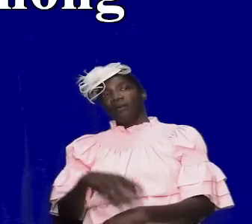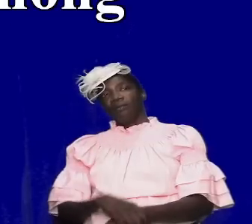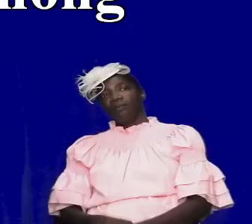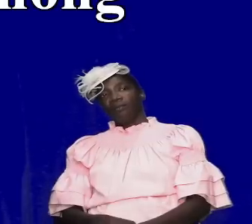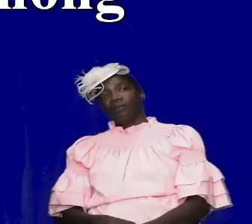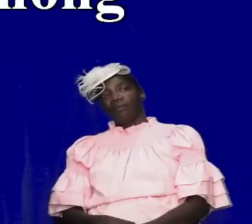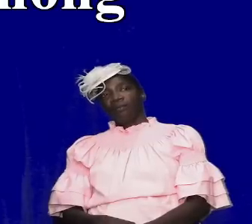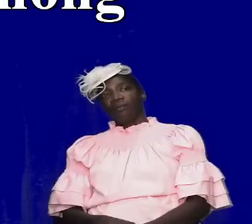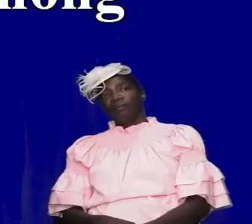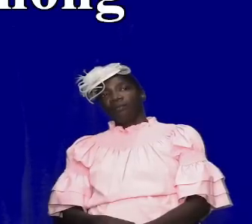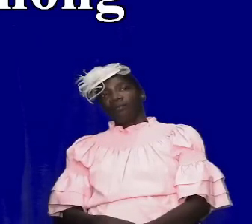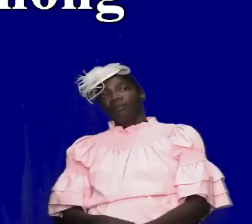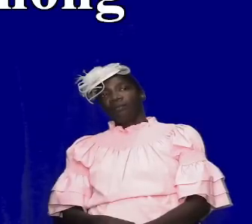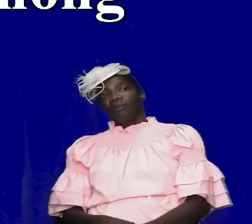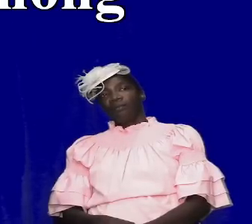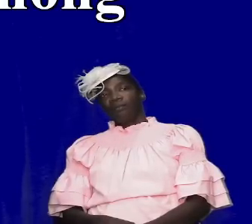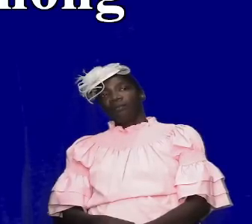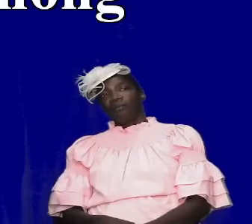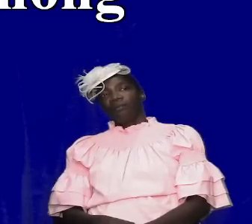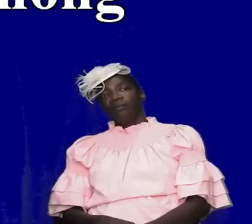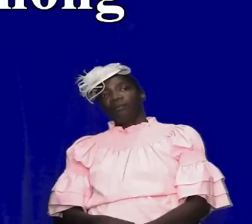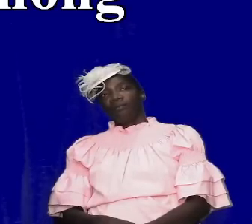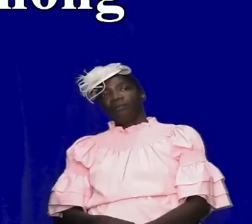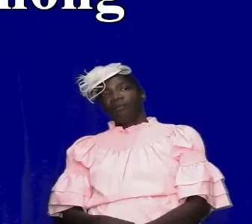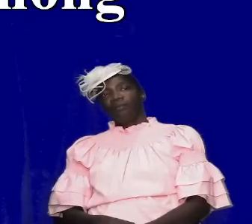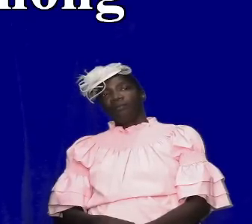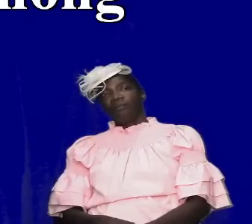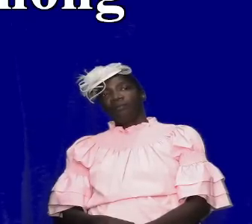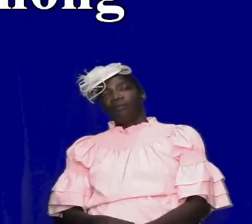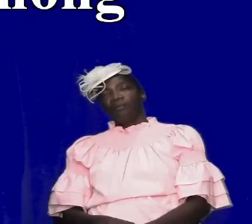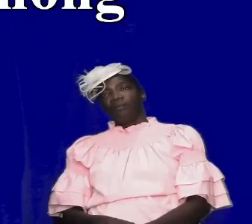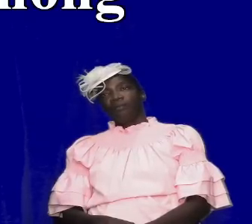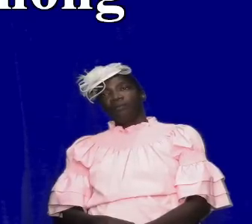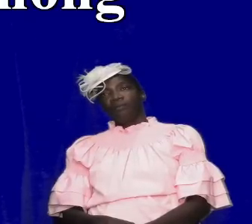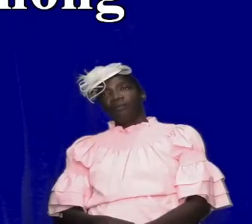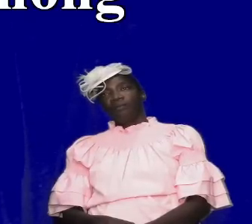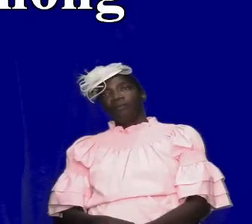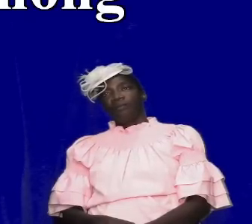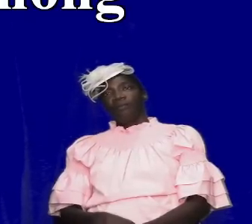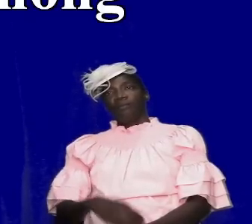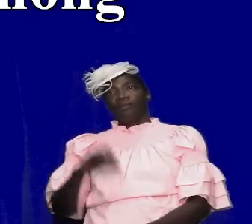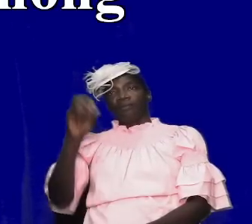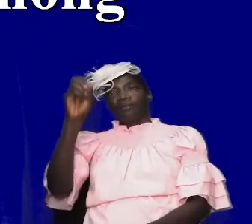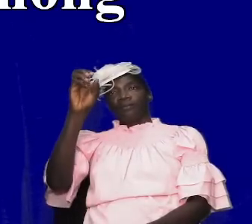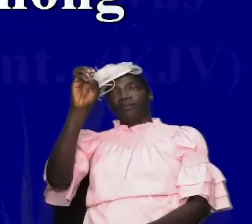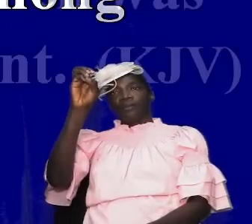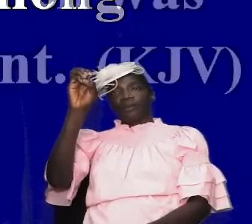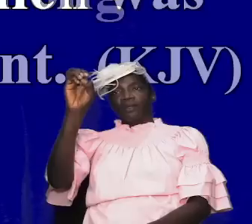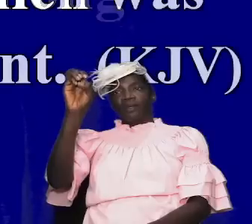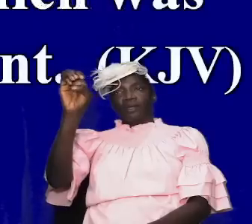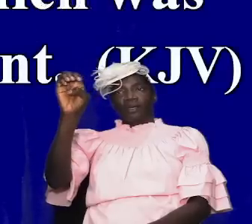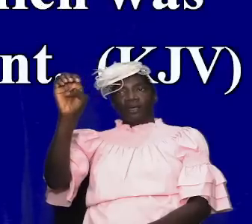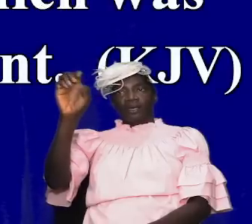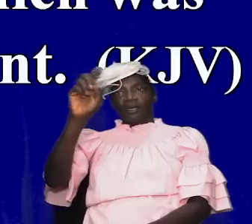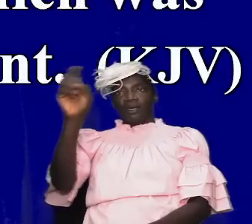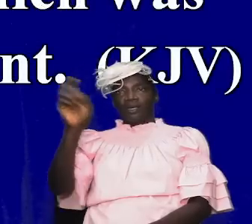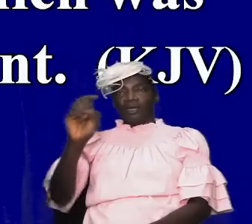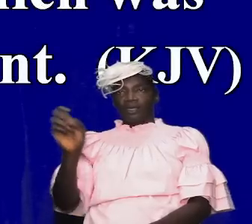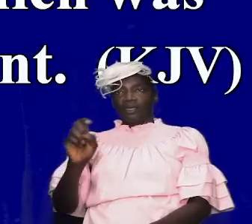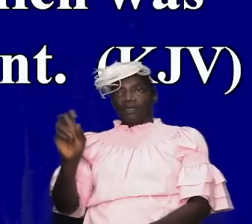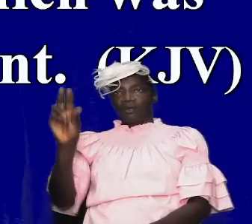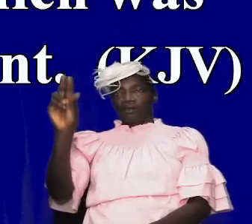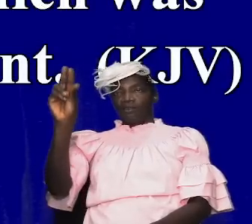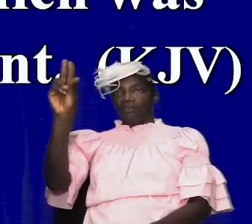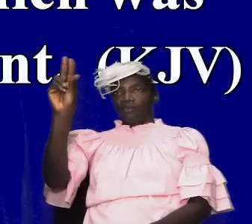exodus 25 and about 8 and then know we turn to exodus 25 and about verse 40 because god is giving